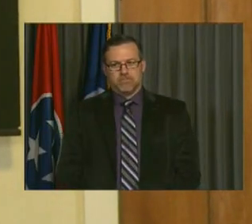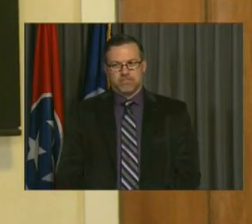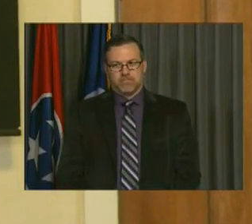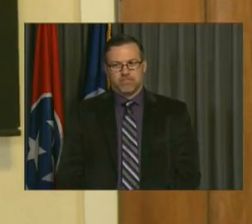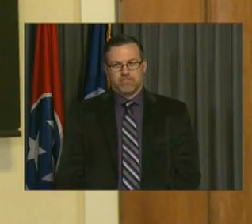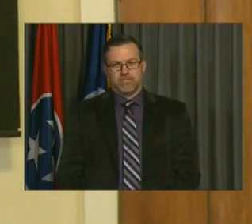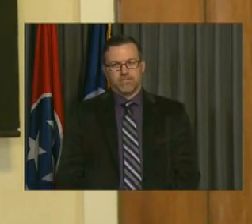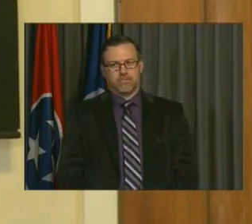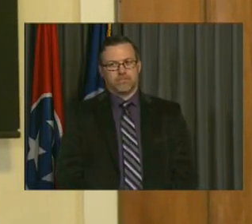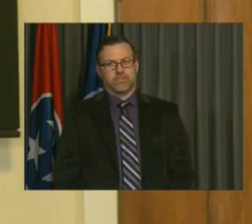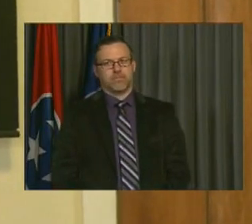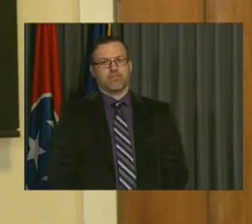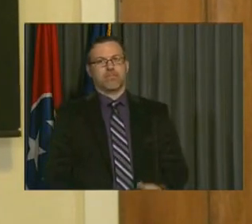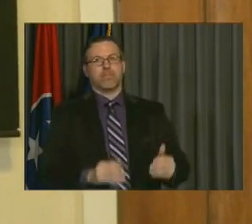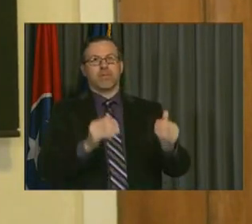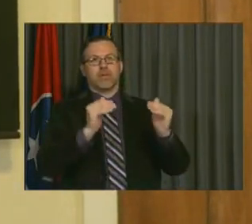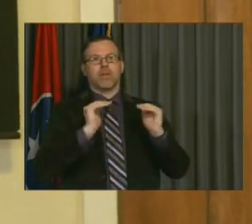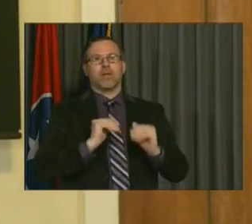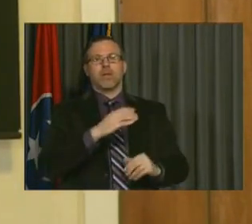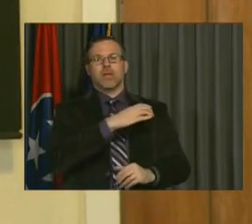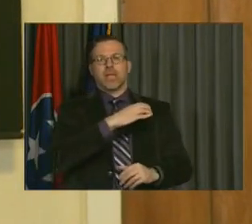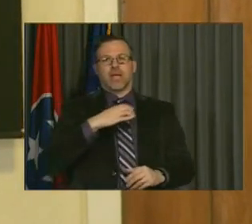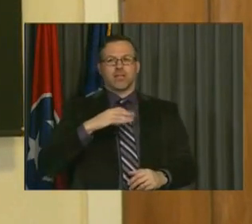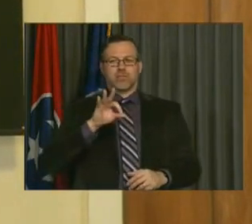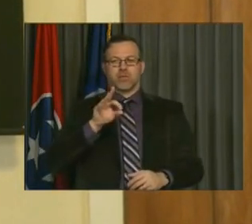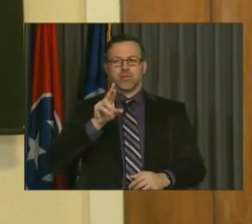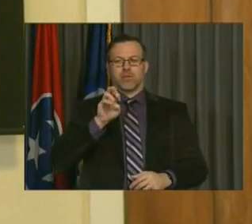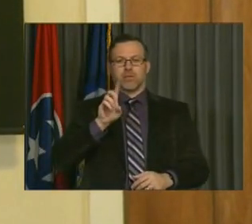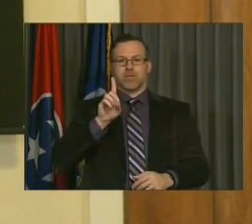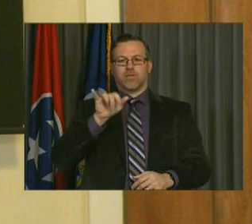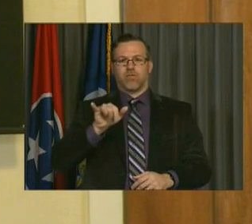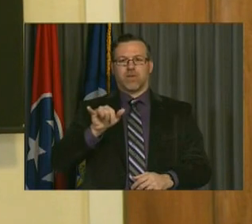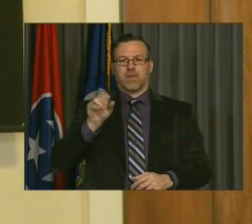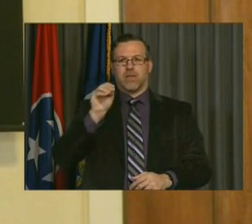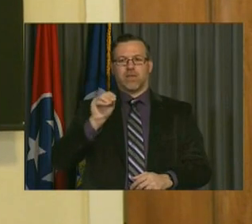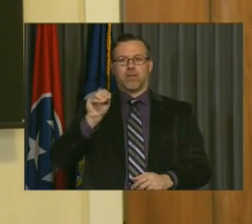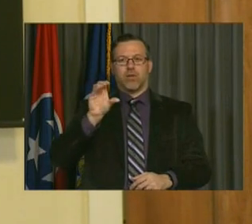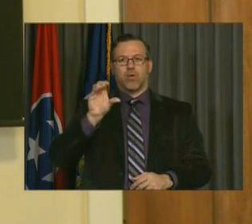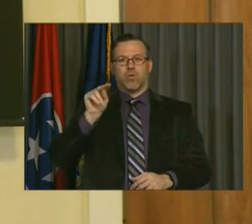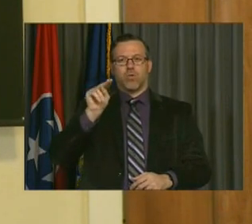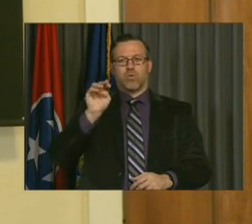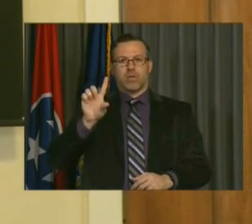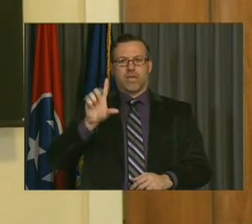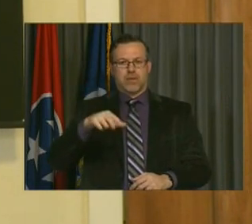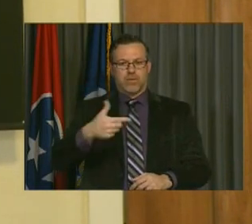Our next question comes from Council Member Freddie O'Connell. Council Member O'Connell, you have been unmuted.